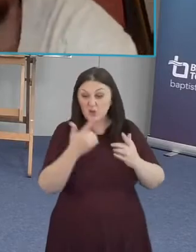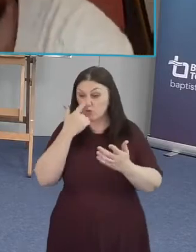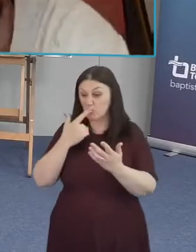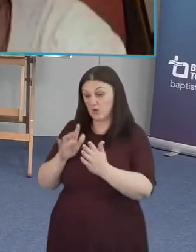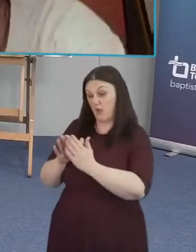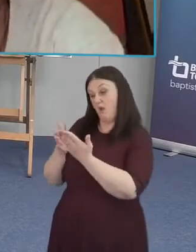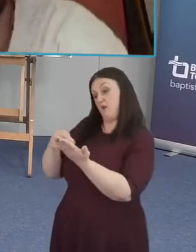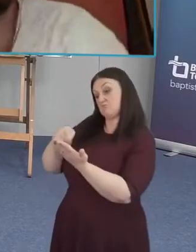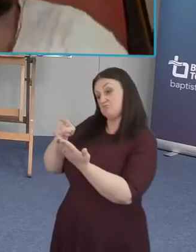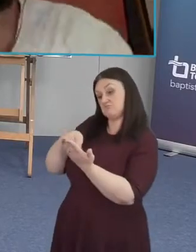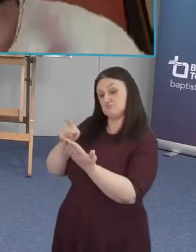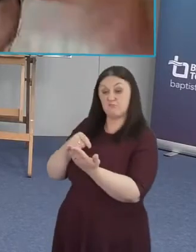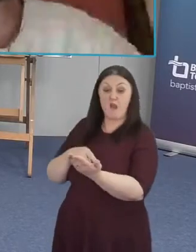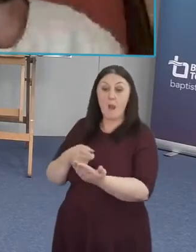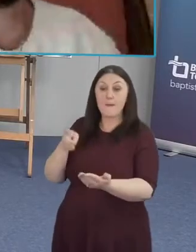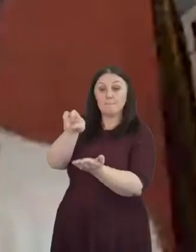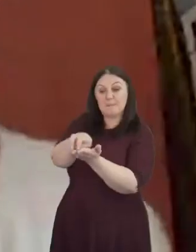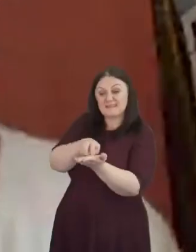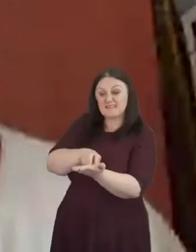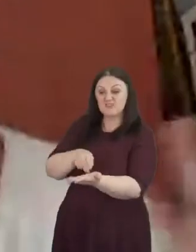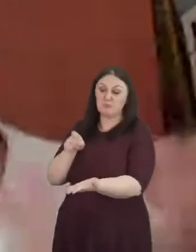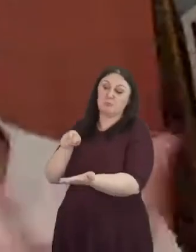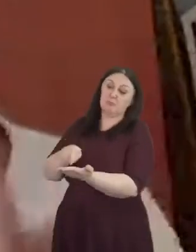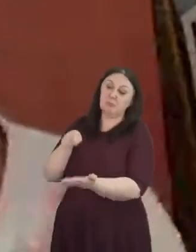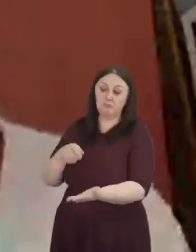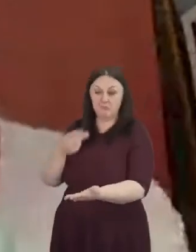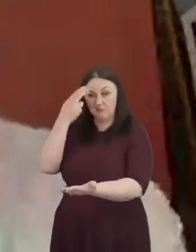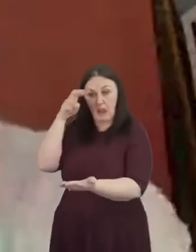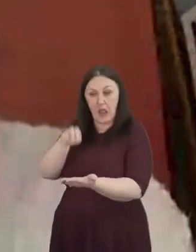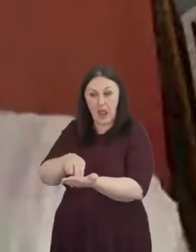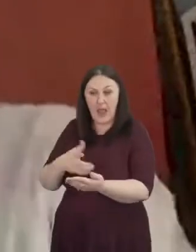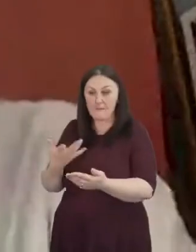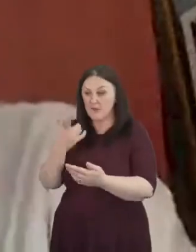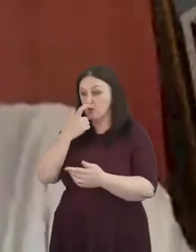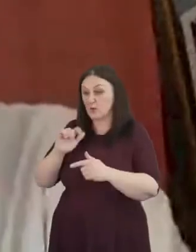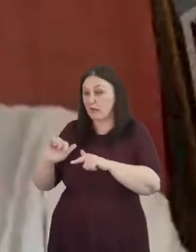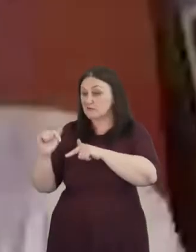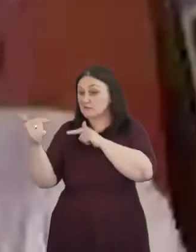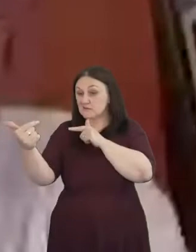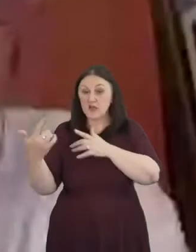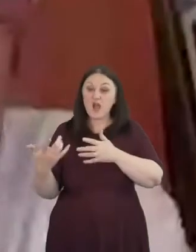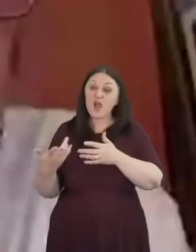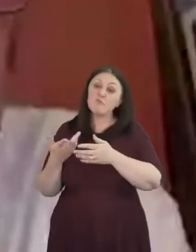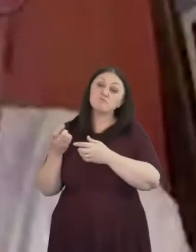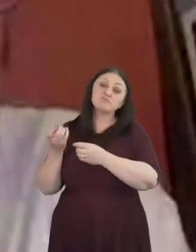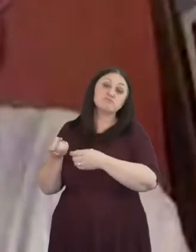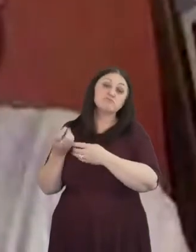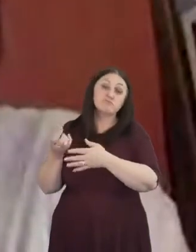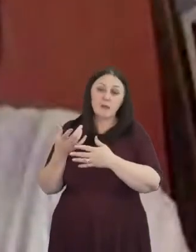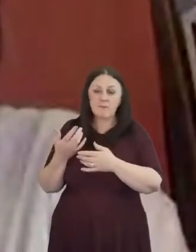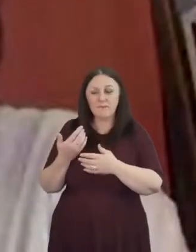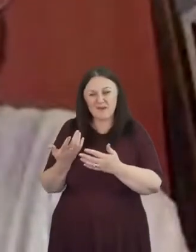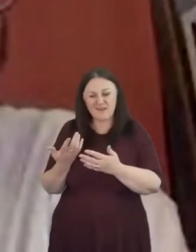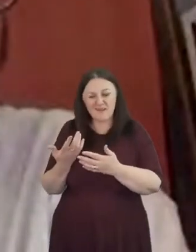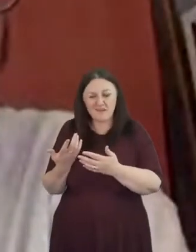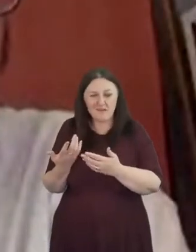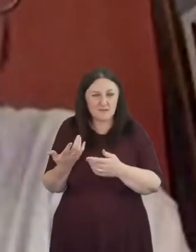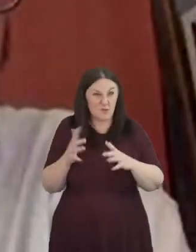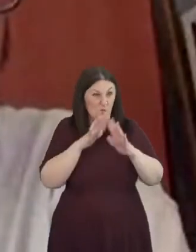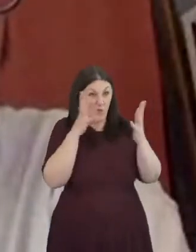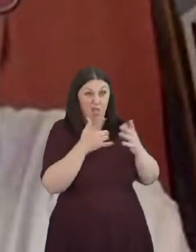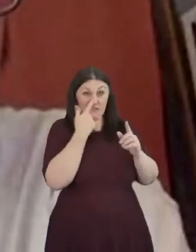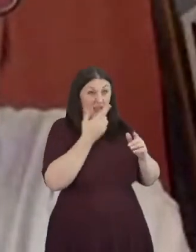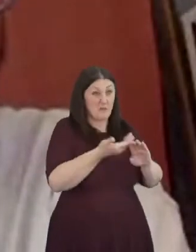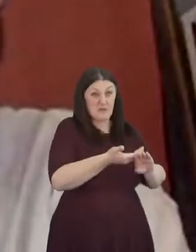skype calls you can care about the whole world but until we really have i think fleshed out real relationships then it still